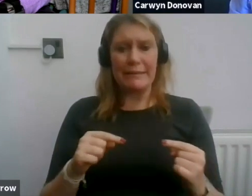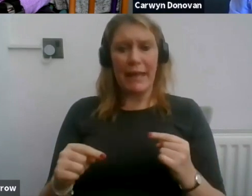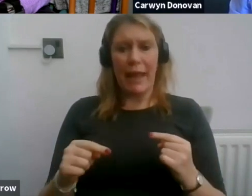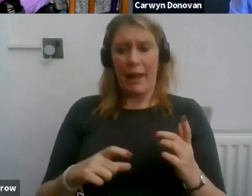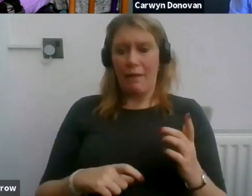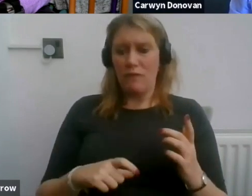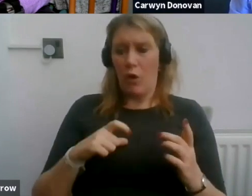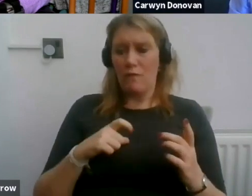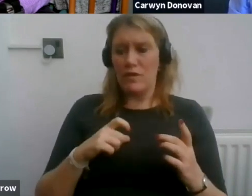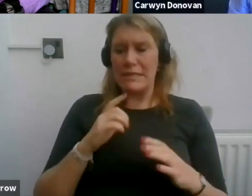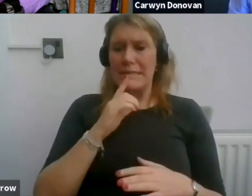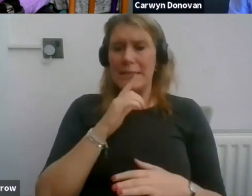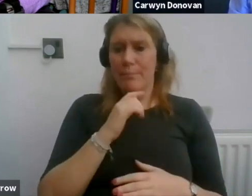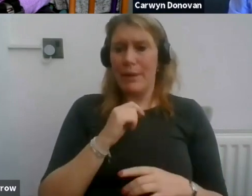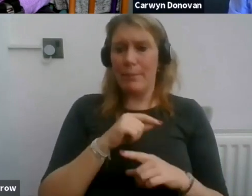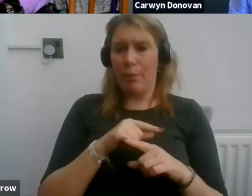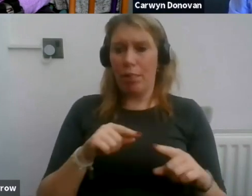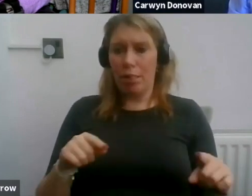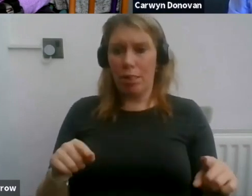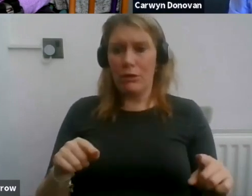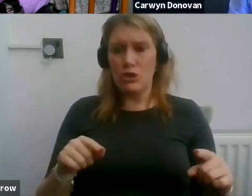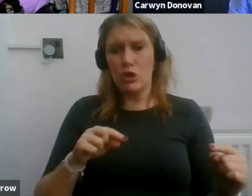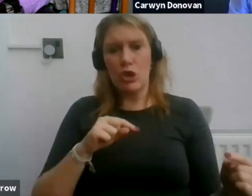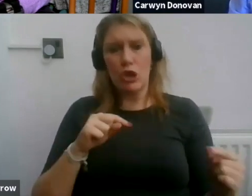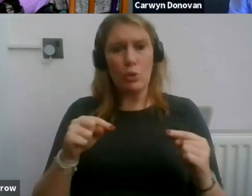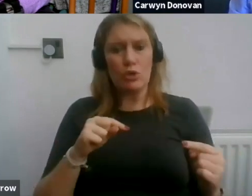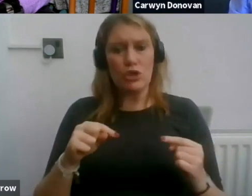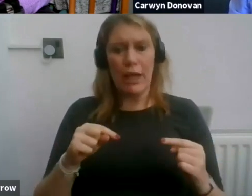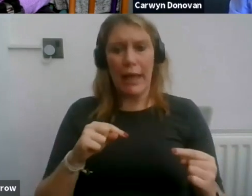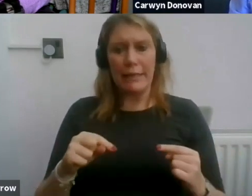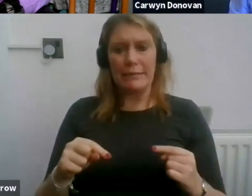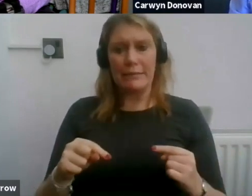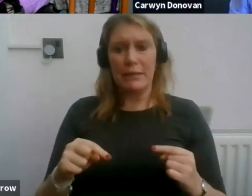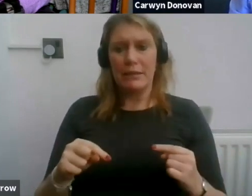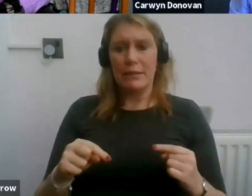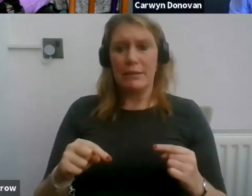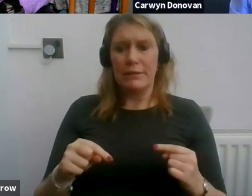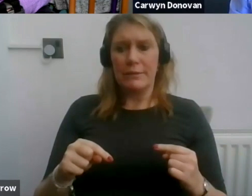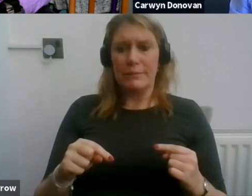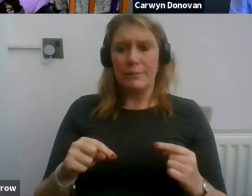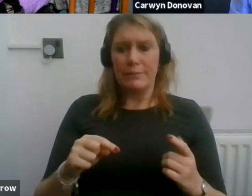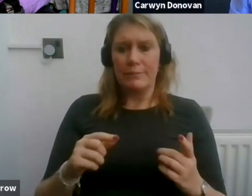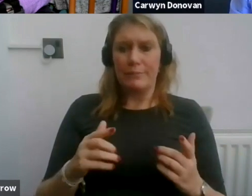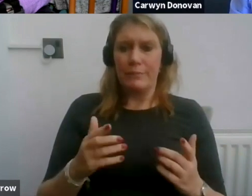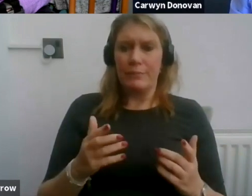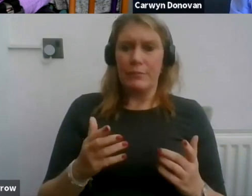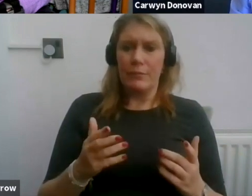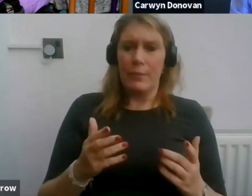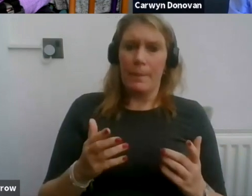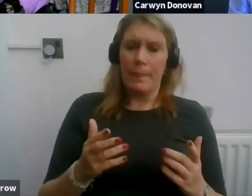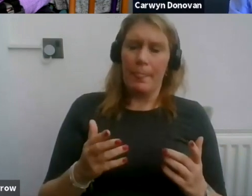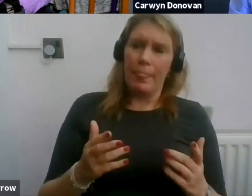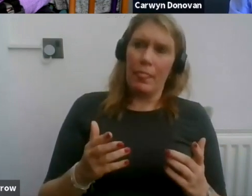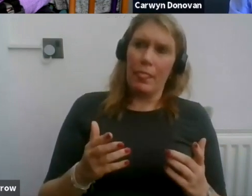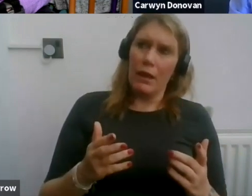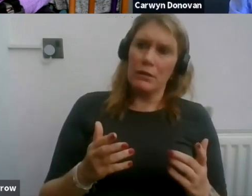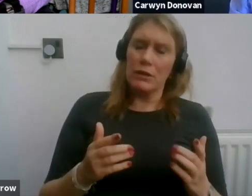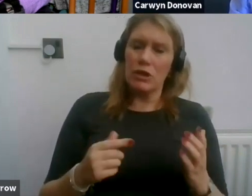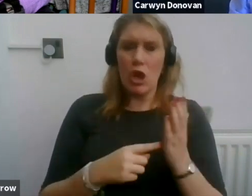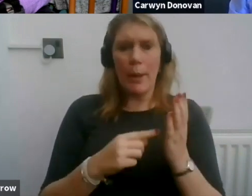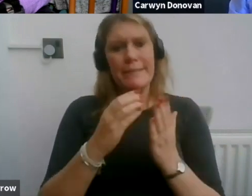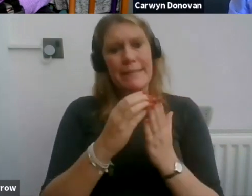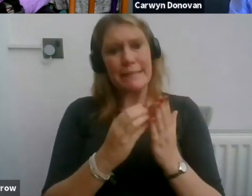in people to negotiate fair terms and conditions for yourself when you are seeking and